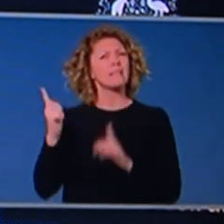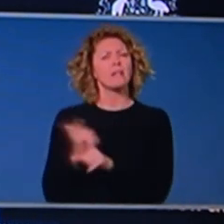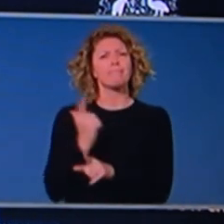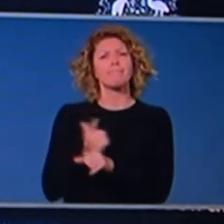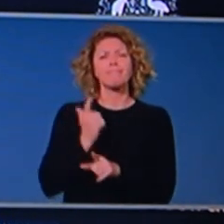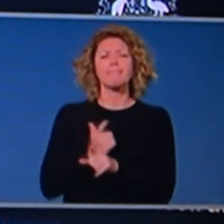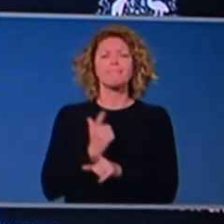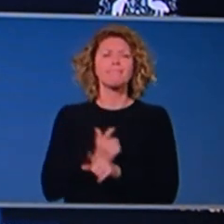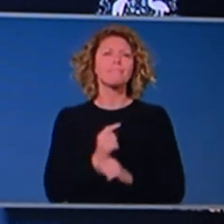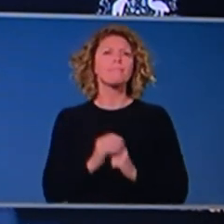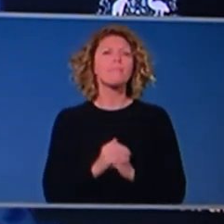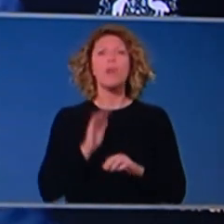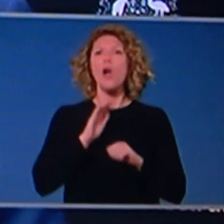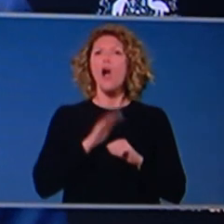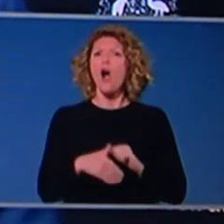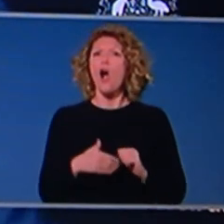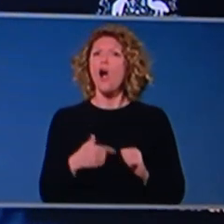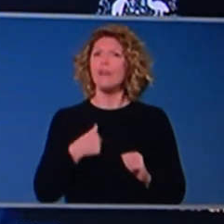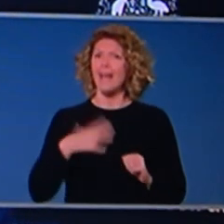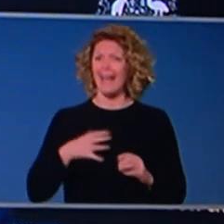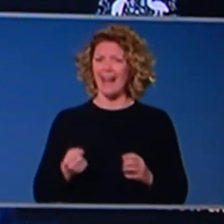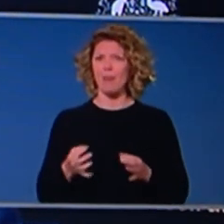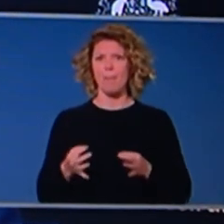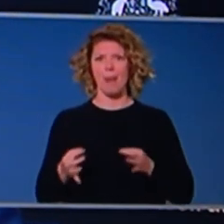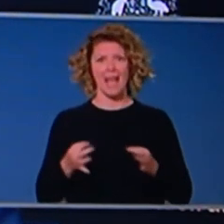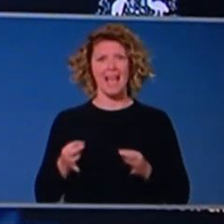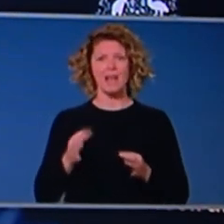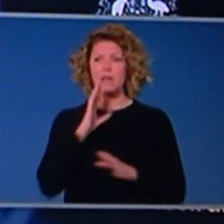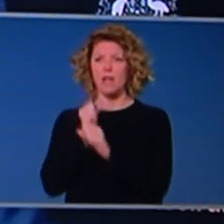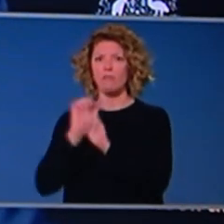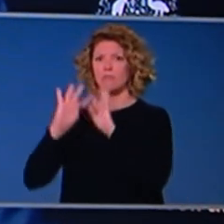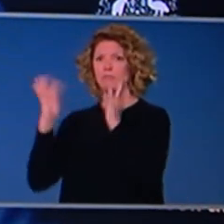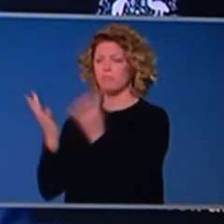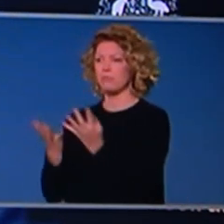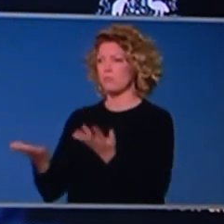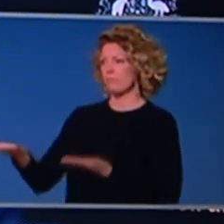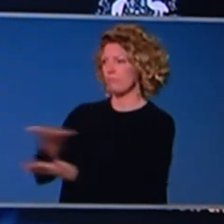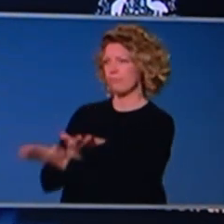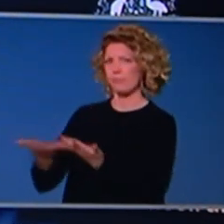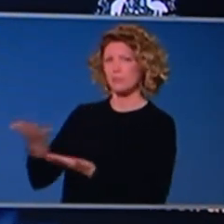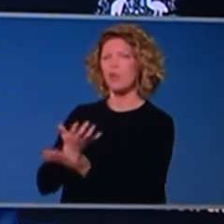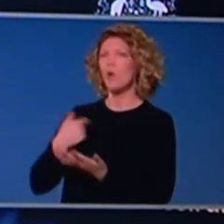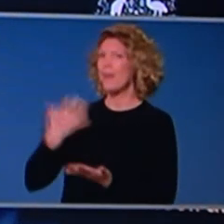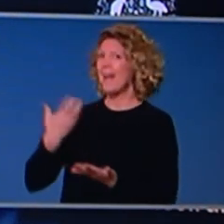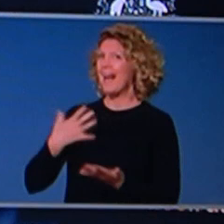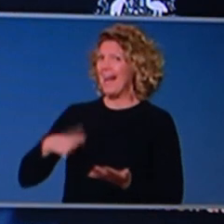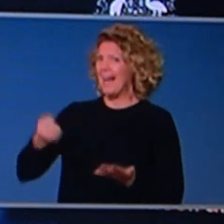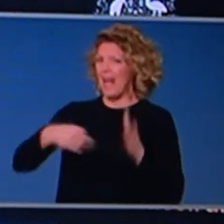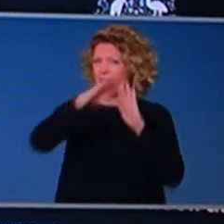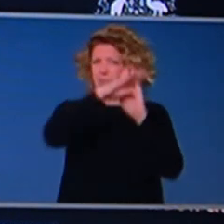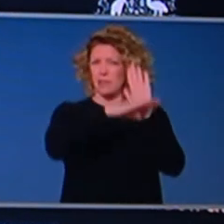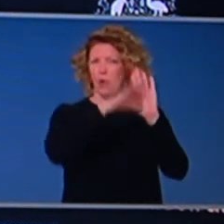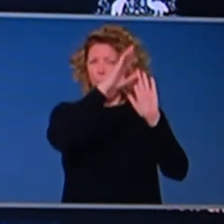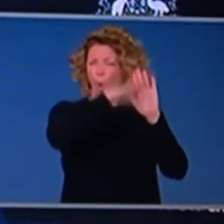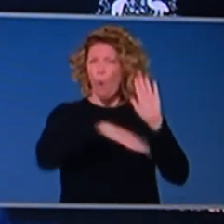the conditions precedent that National Cabinet challenged us to make sure